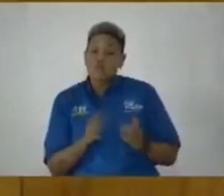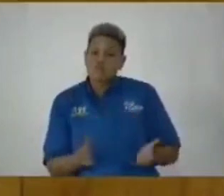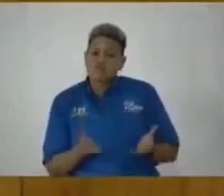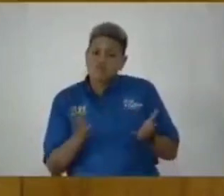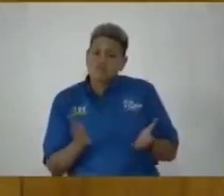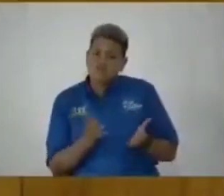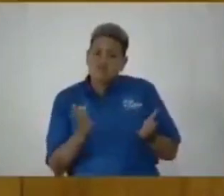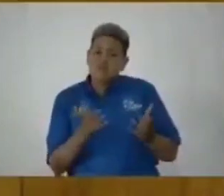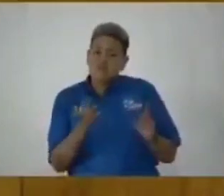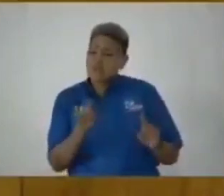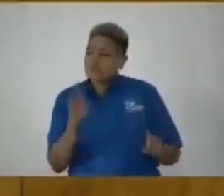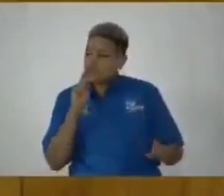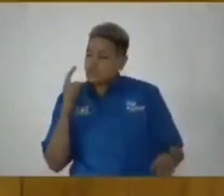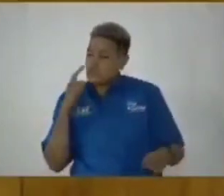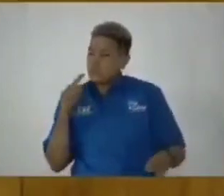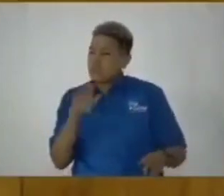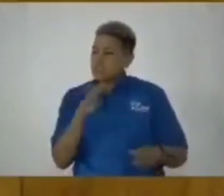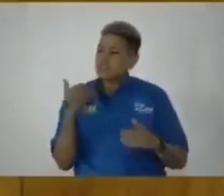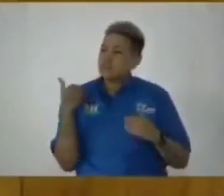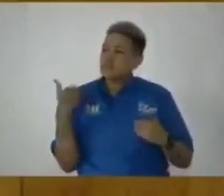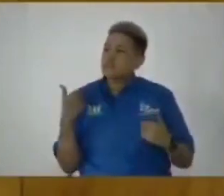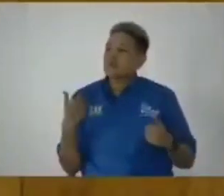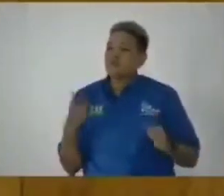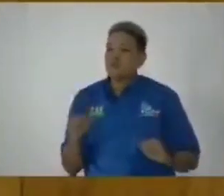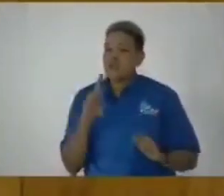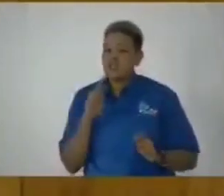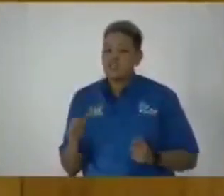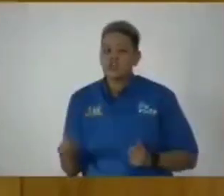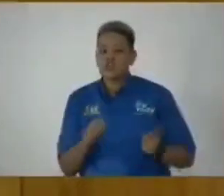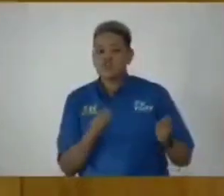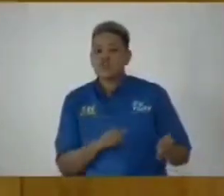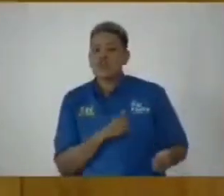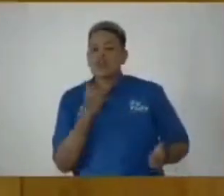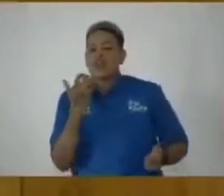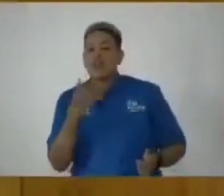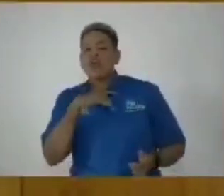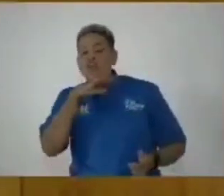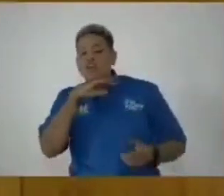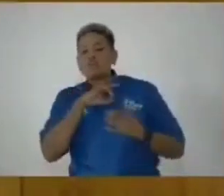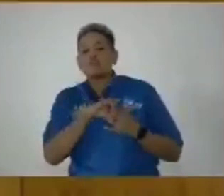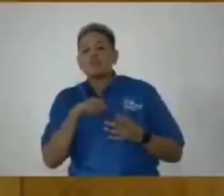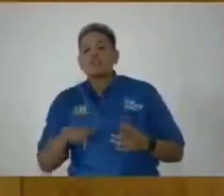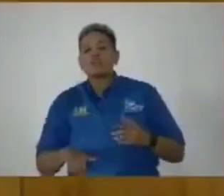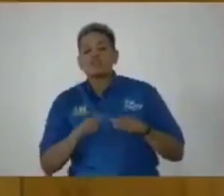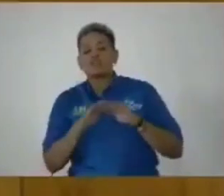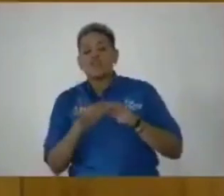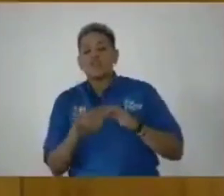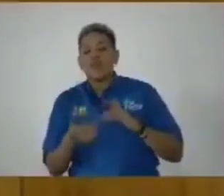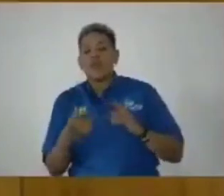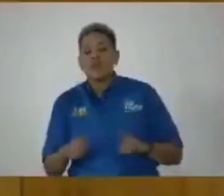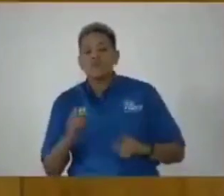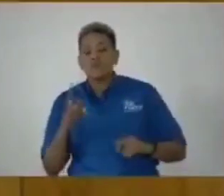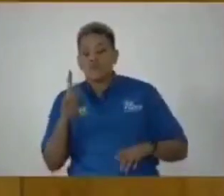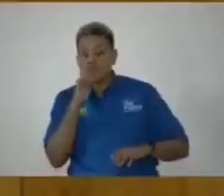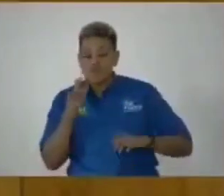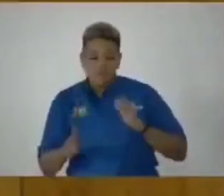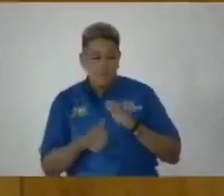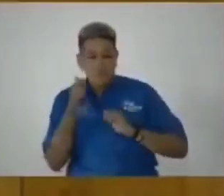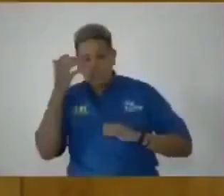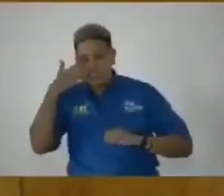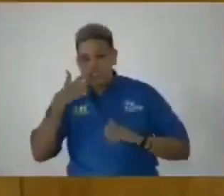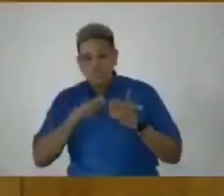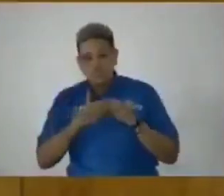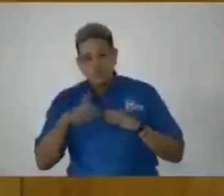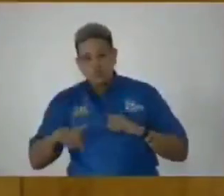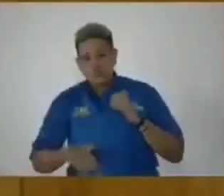so it can fulfill its mandate of trying to eradicate corruption in this country, which is one of the most serious problems